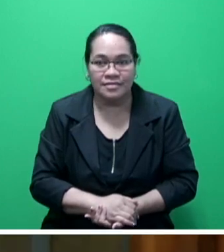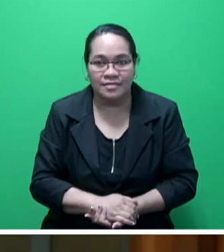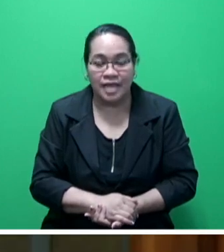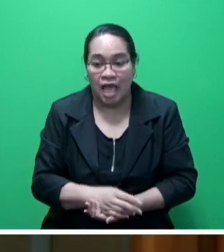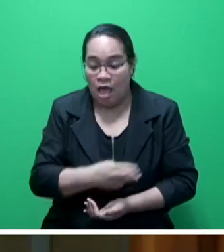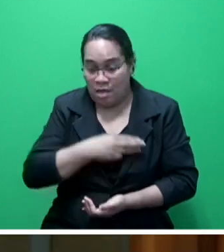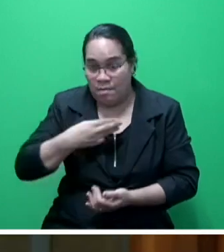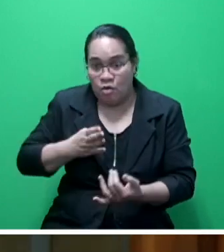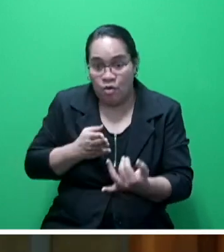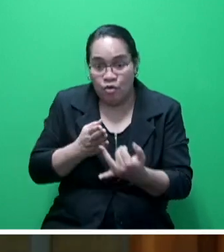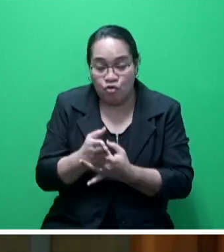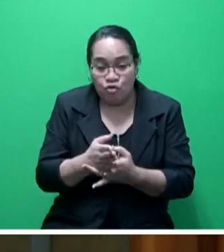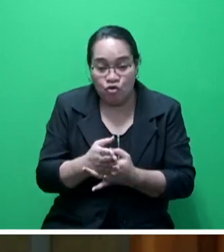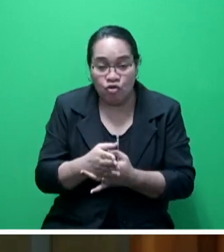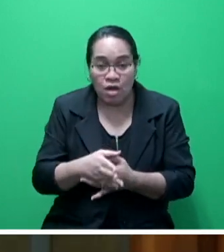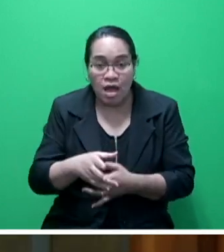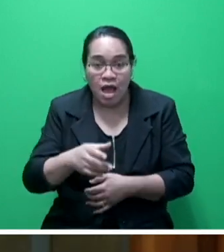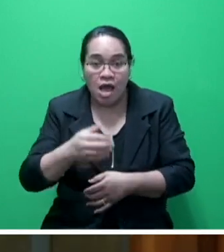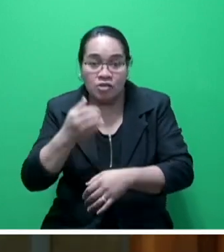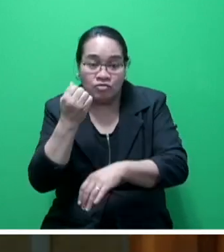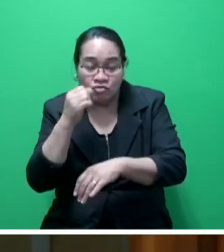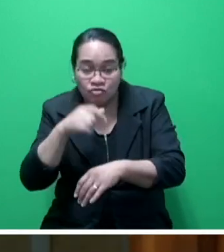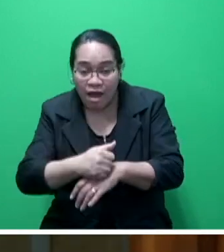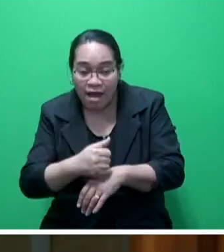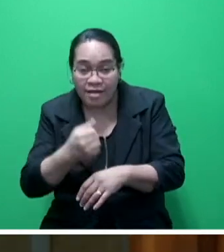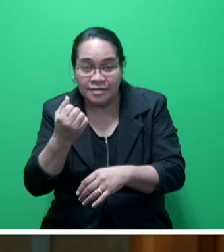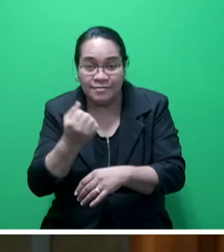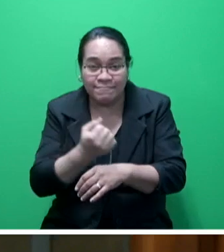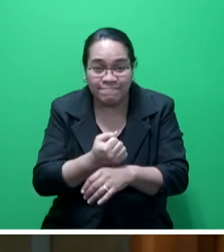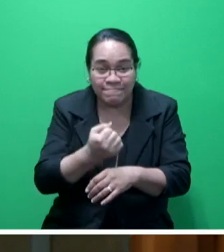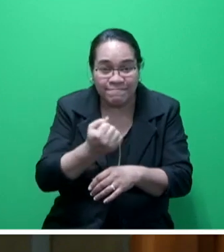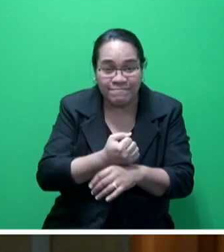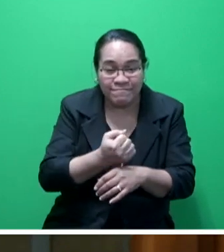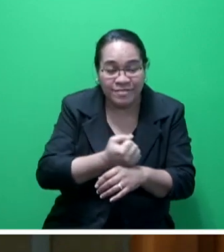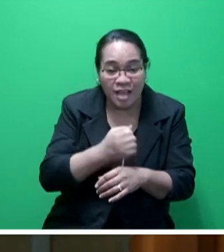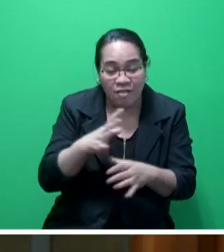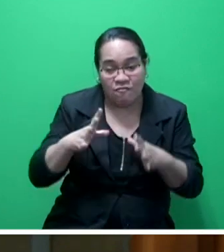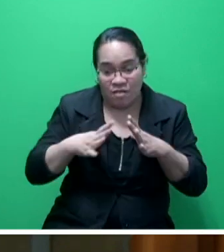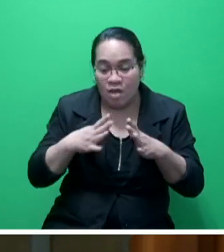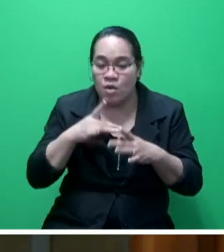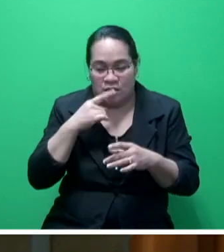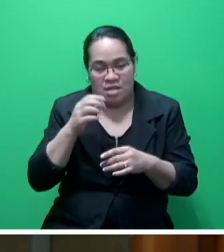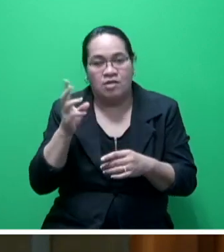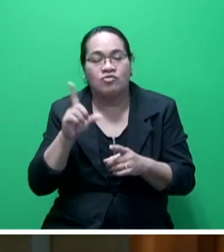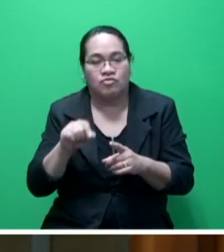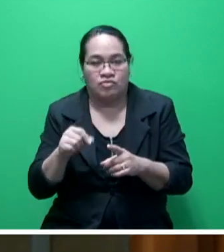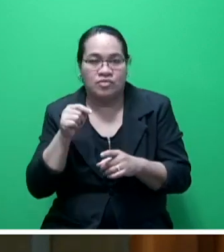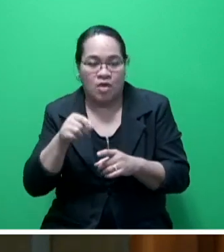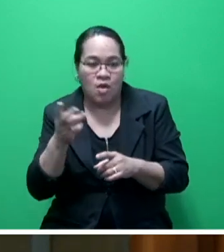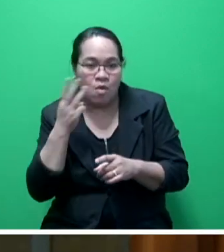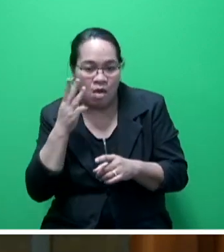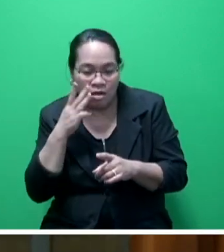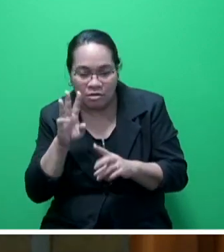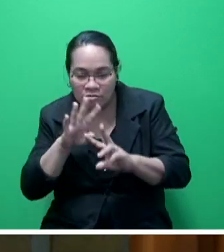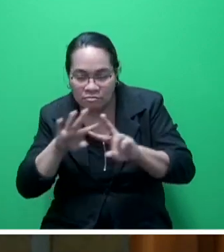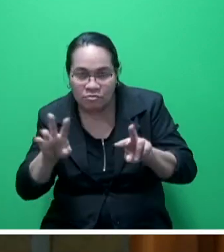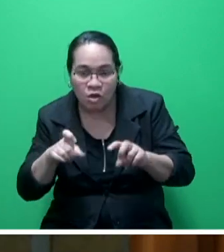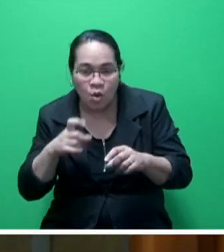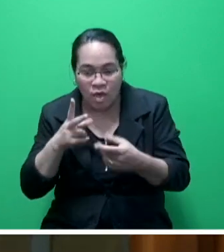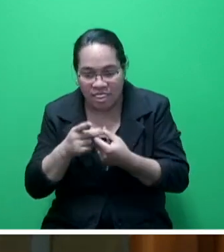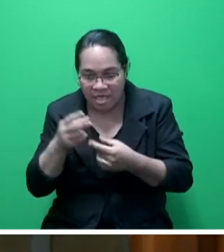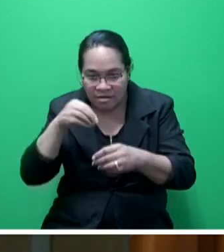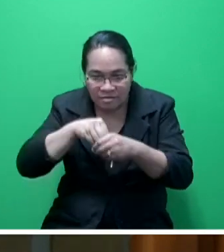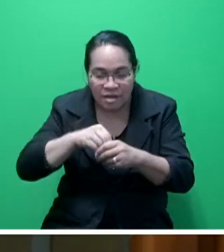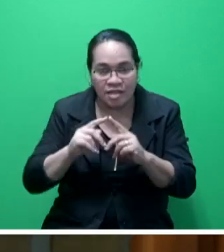through the Drug-Free Sports Fiji Organization has undertaken awareness program as well and educational sessions with the Fijian athletes